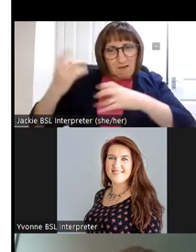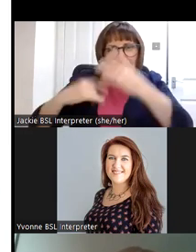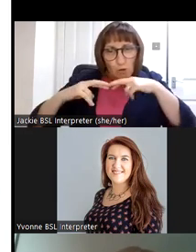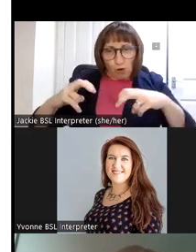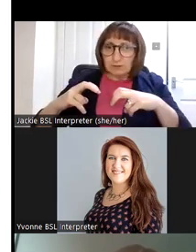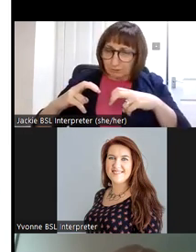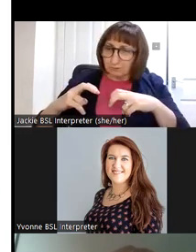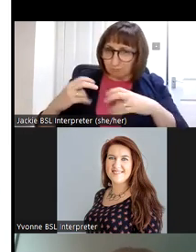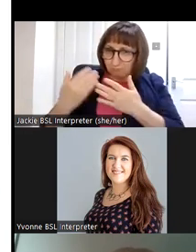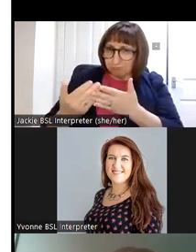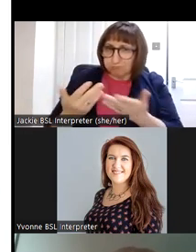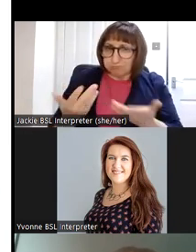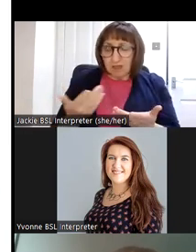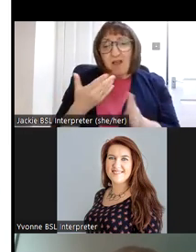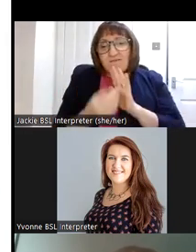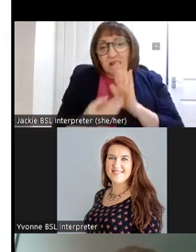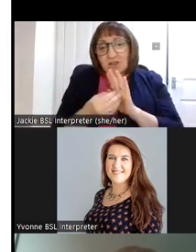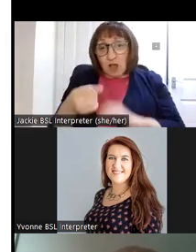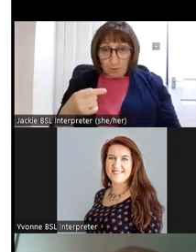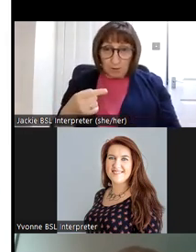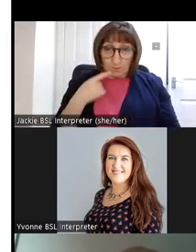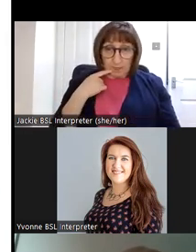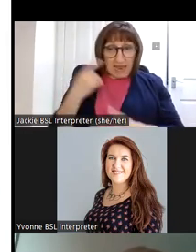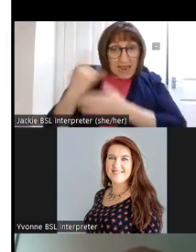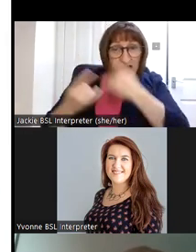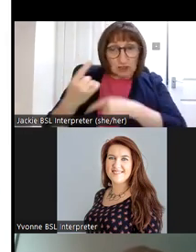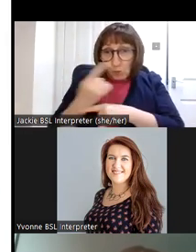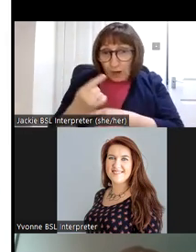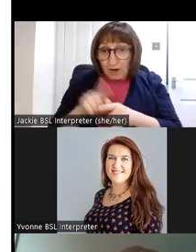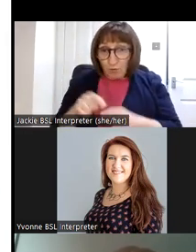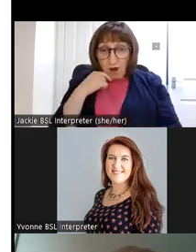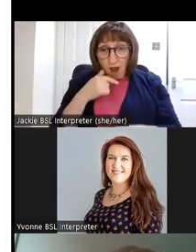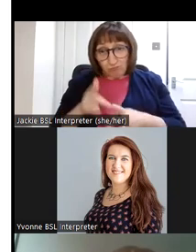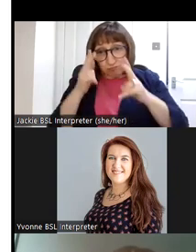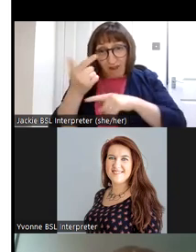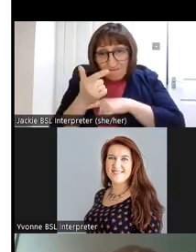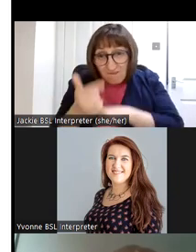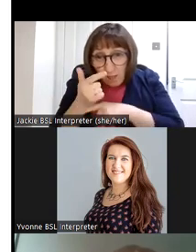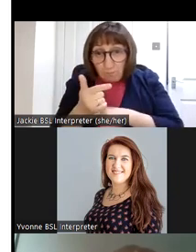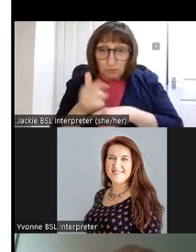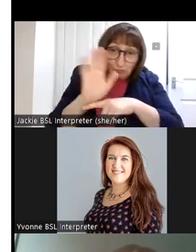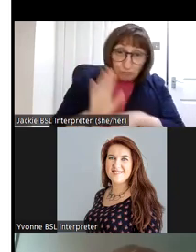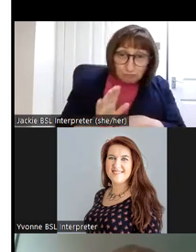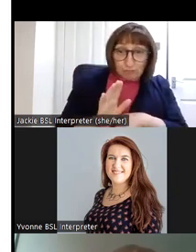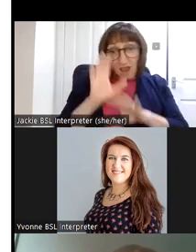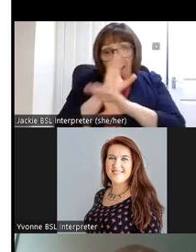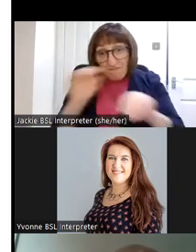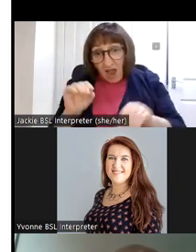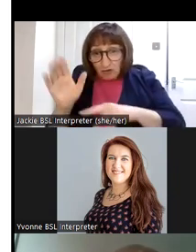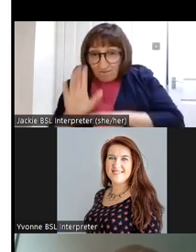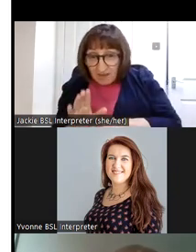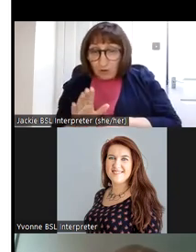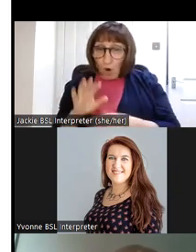so um for for example in heritage week we can make short films and advisory videos we work with